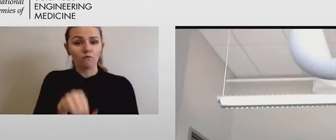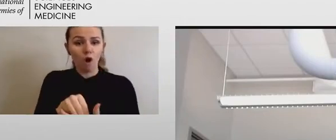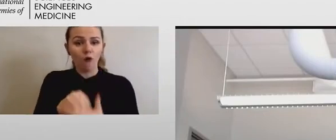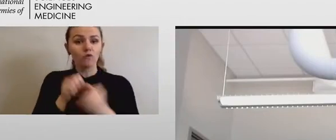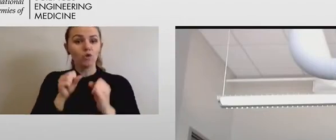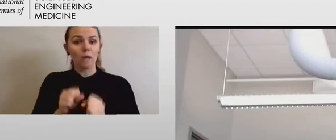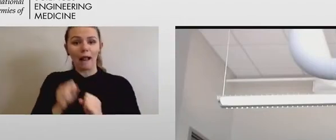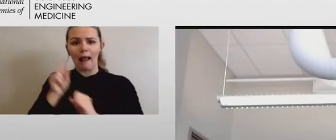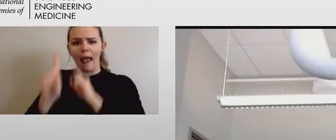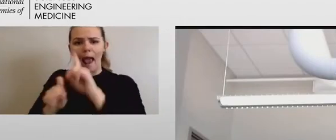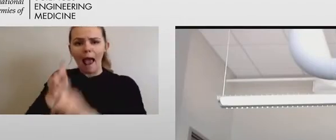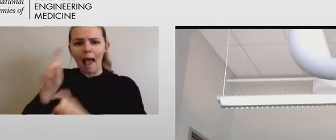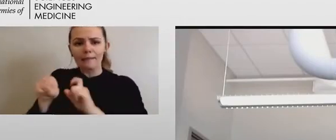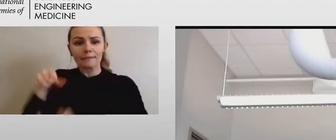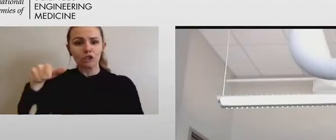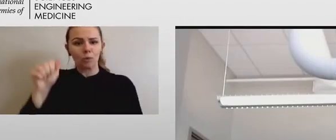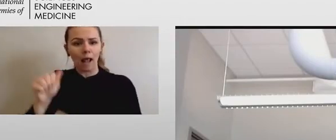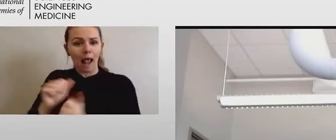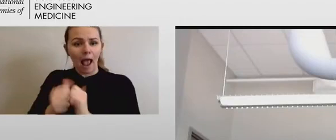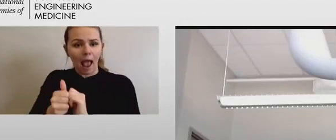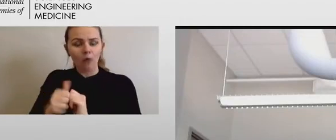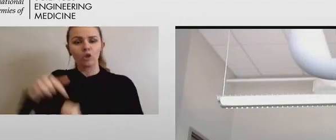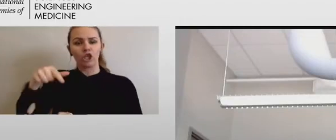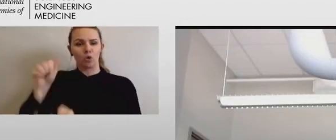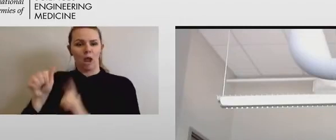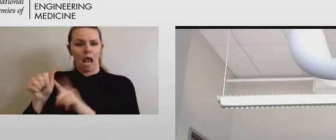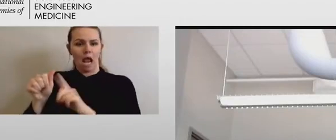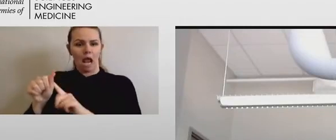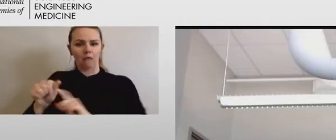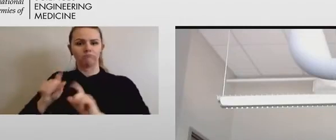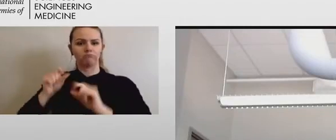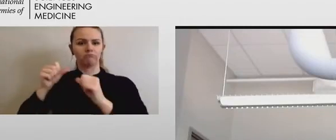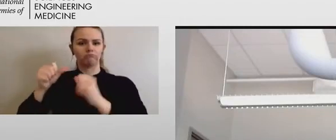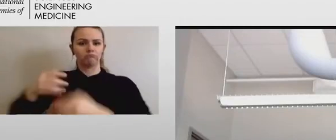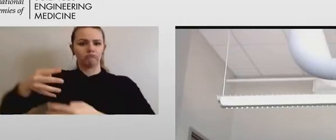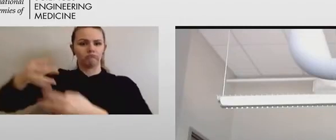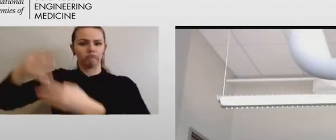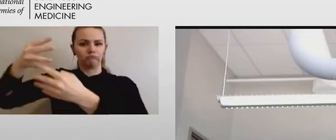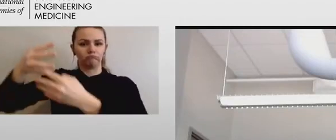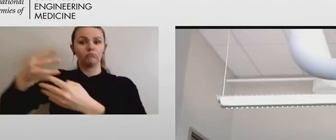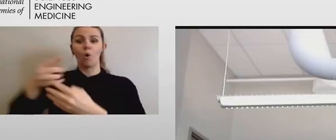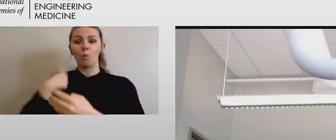website, and we will consolidate your questions and bring them into the discussion.